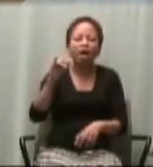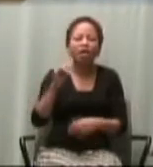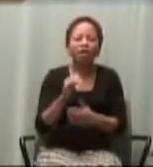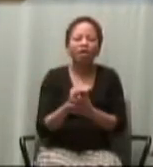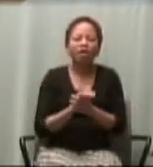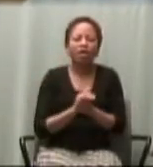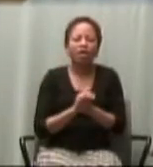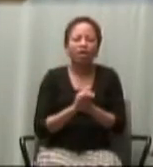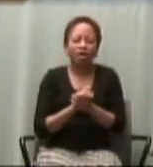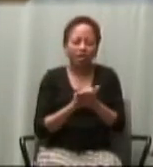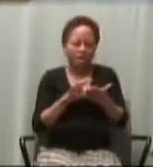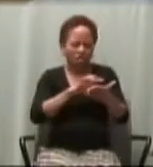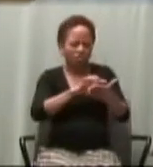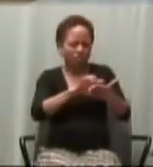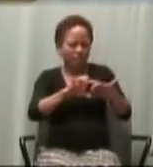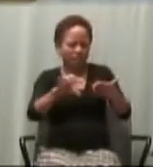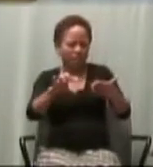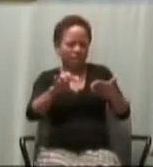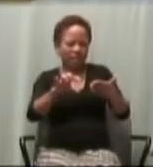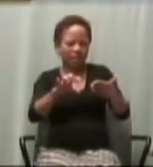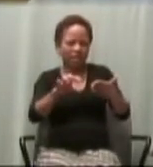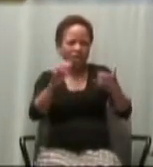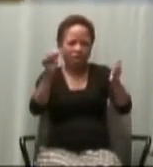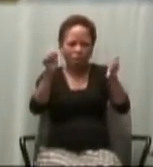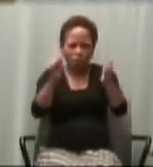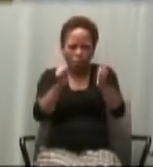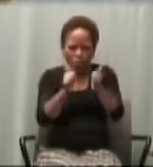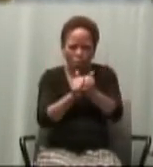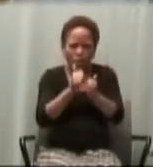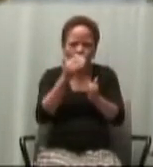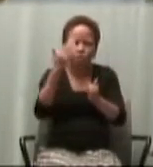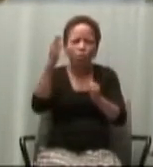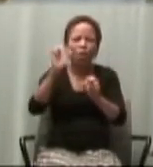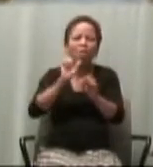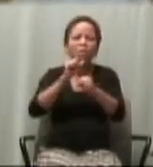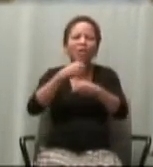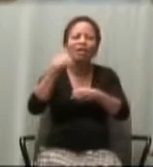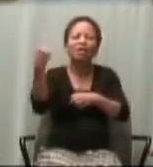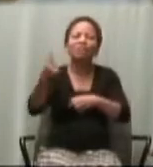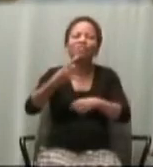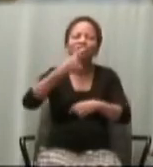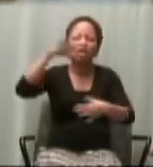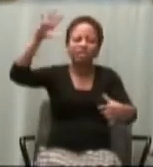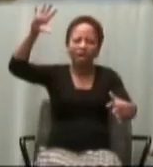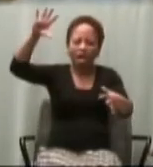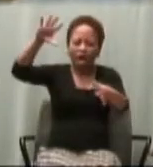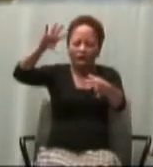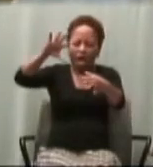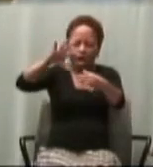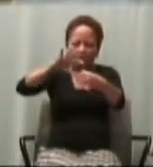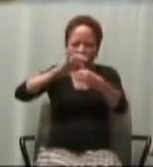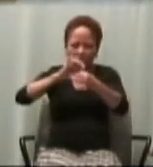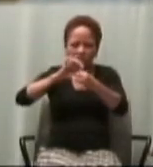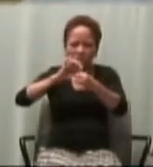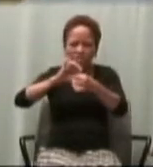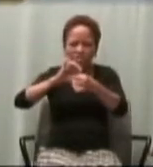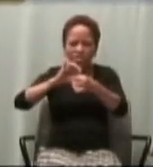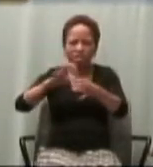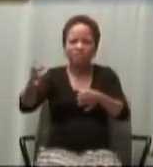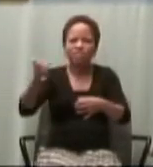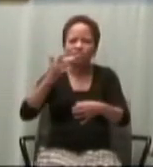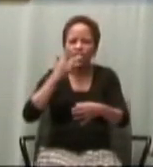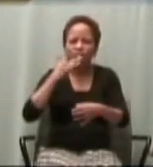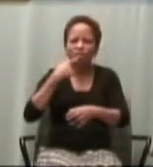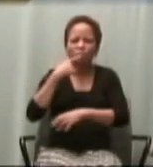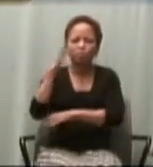with you I will make an everlasting covenant out of the favors promised